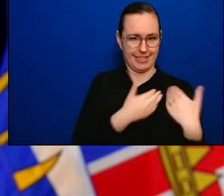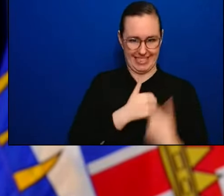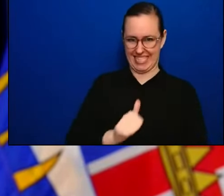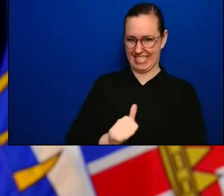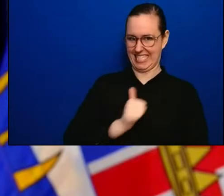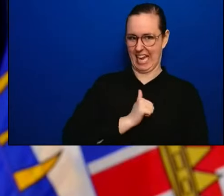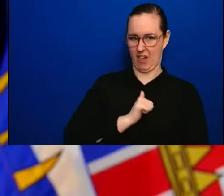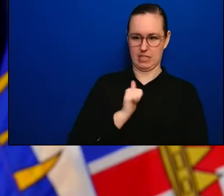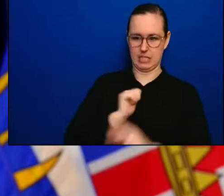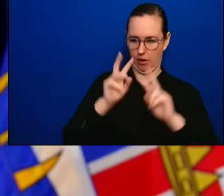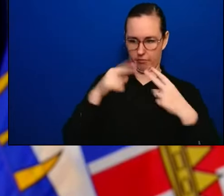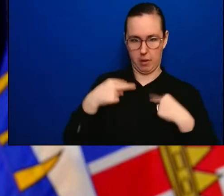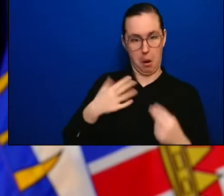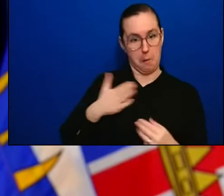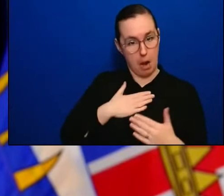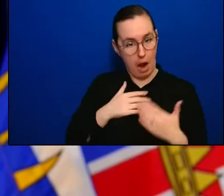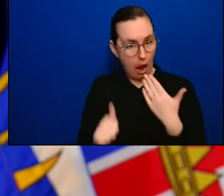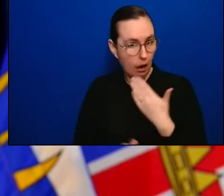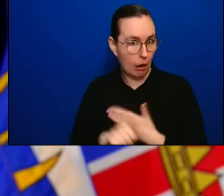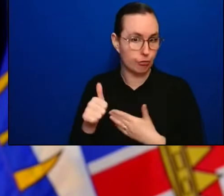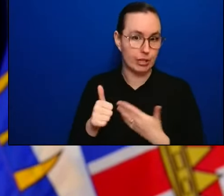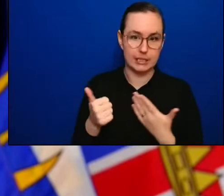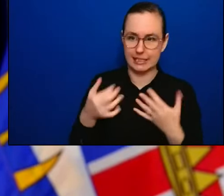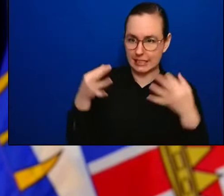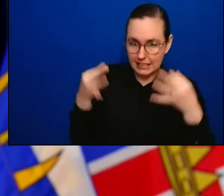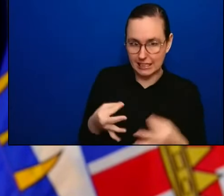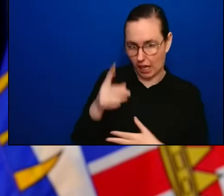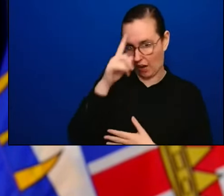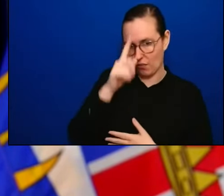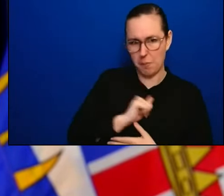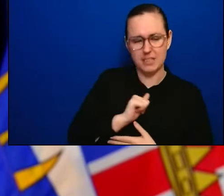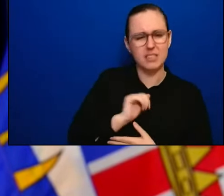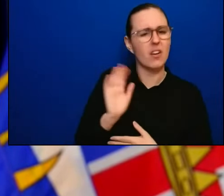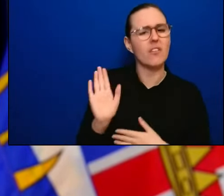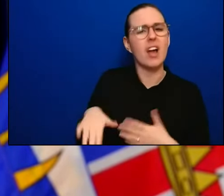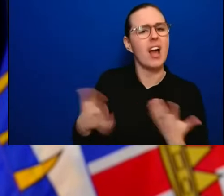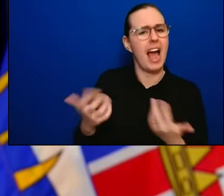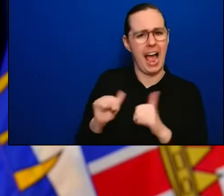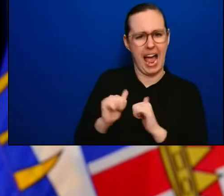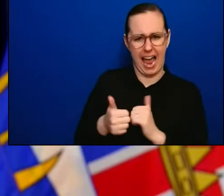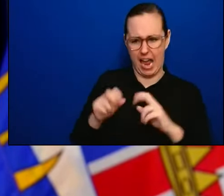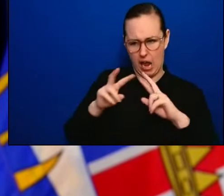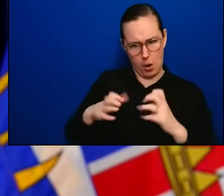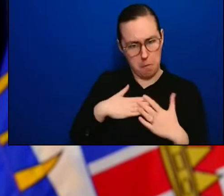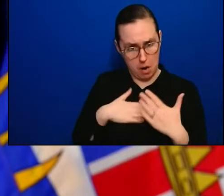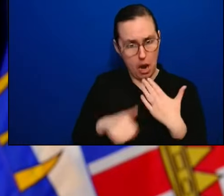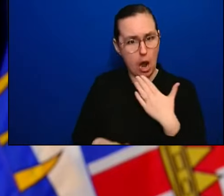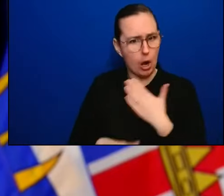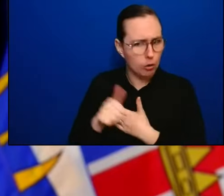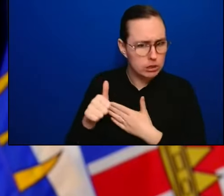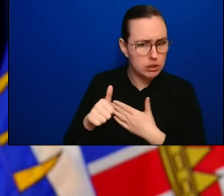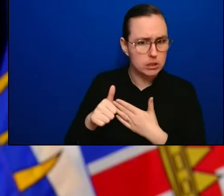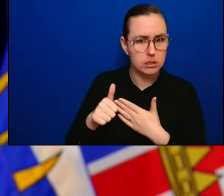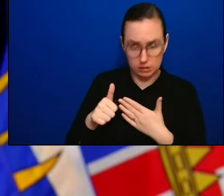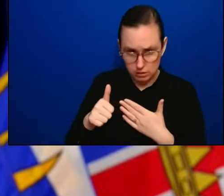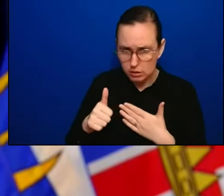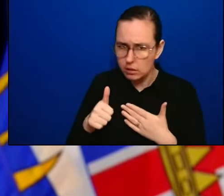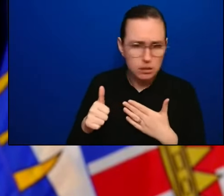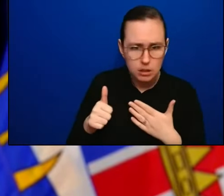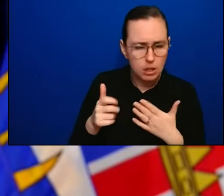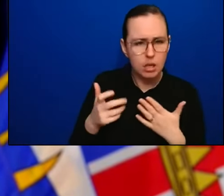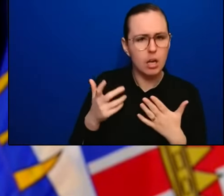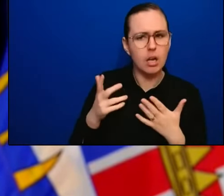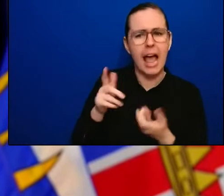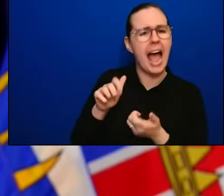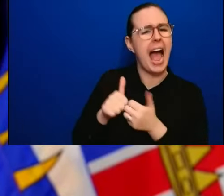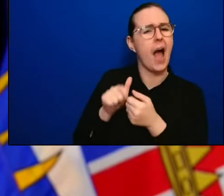their own decisions based on that, how do they assess that risk accurately? If they only have weekly numbers numbers, like, you know,